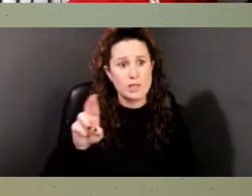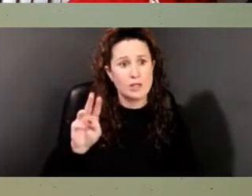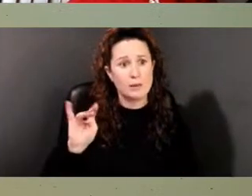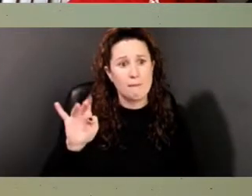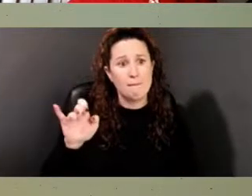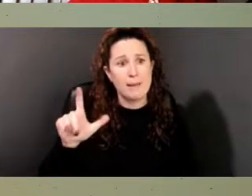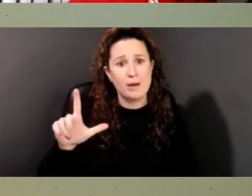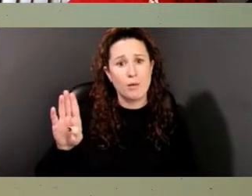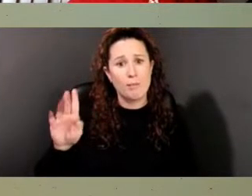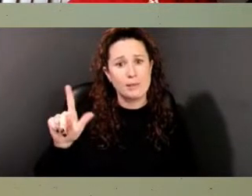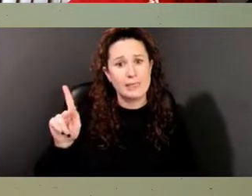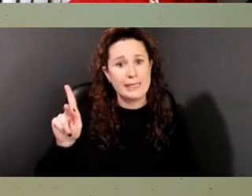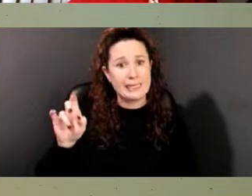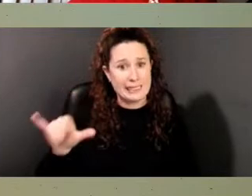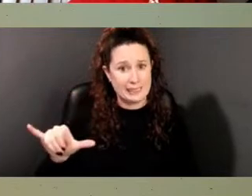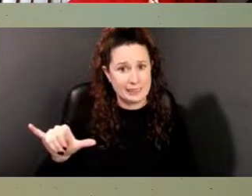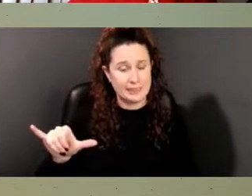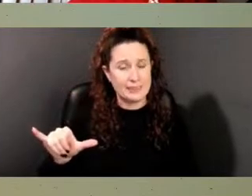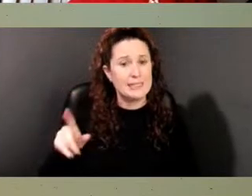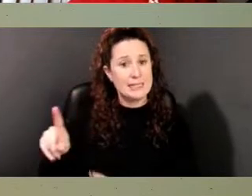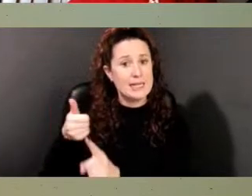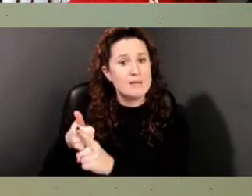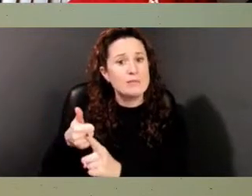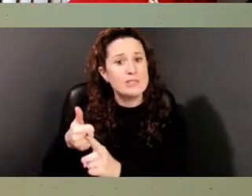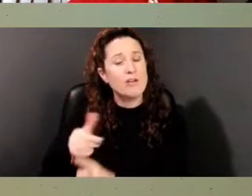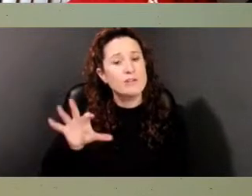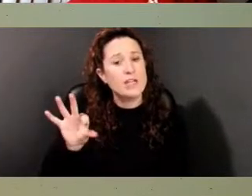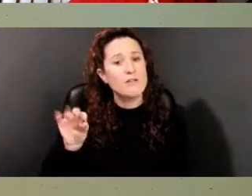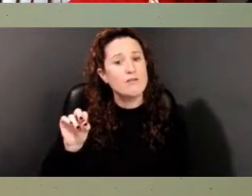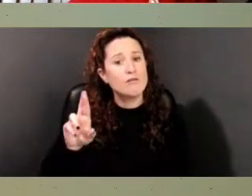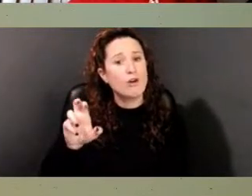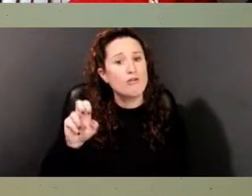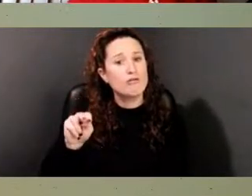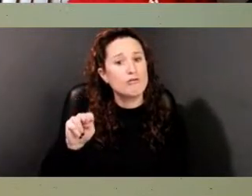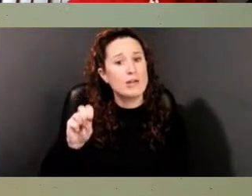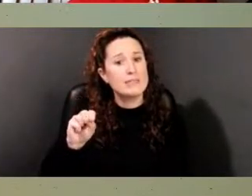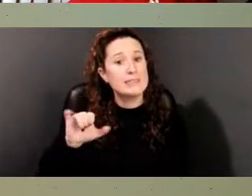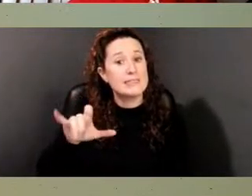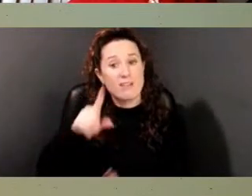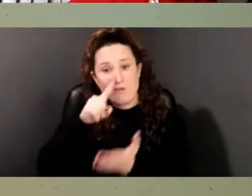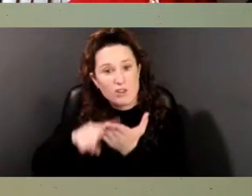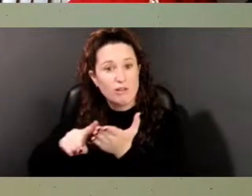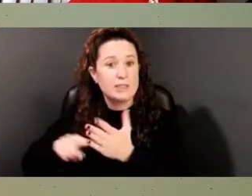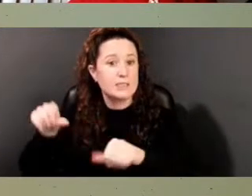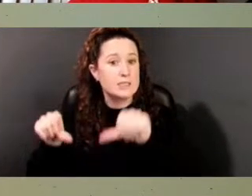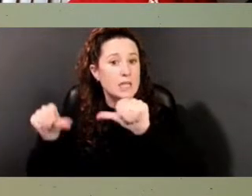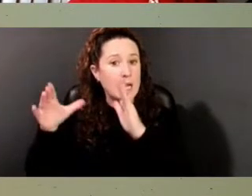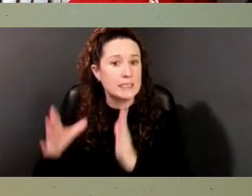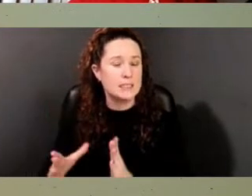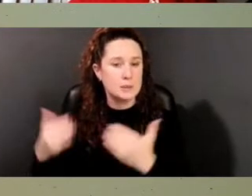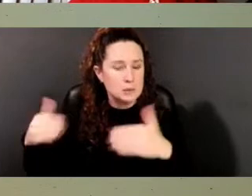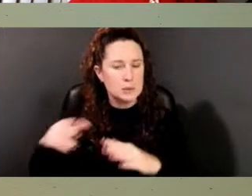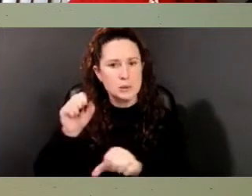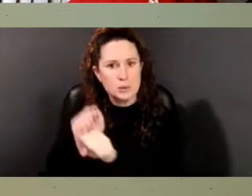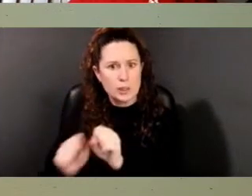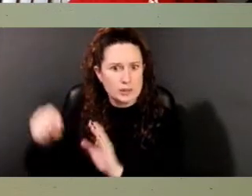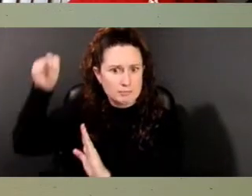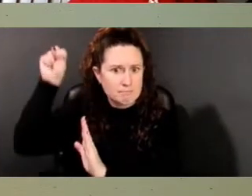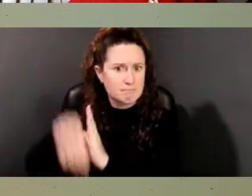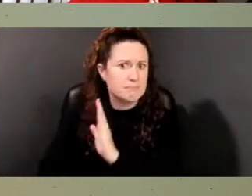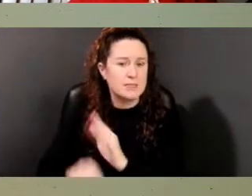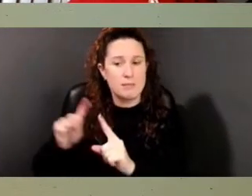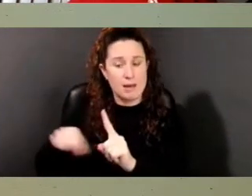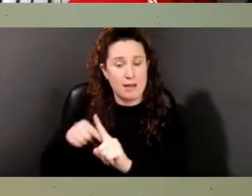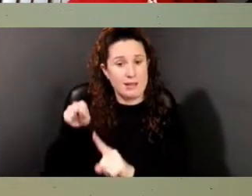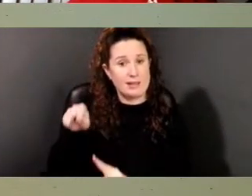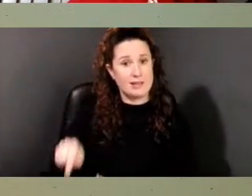He was the forensic scientist that worked deeply that really led the team on the African burial